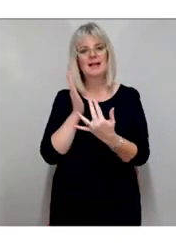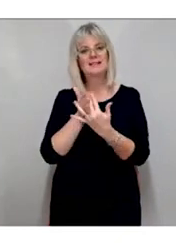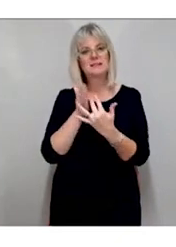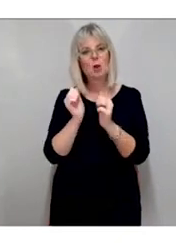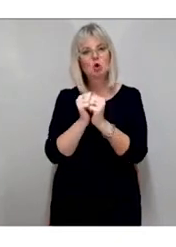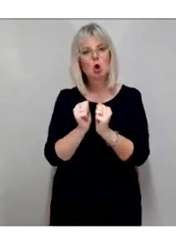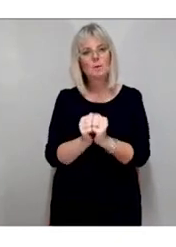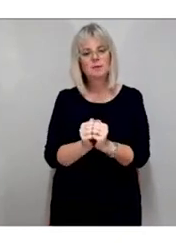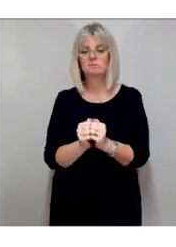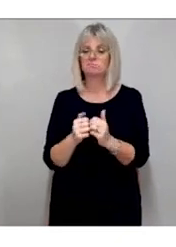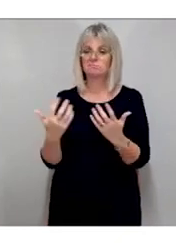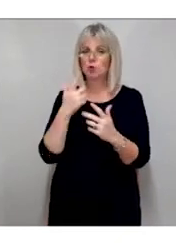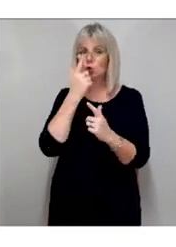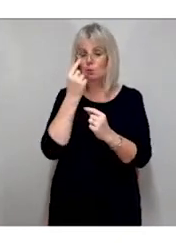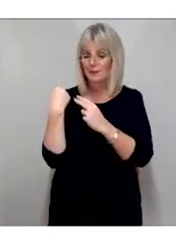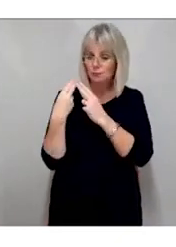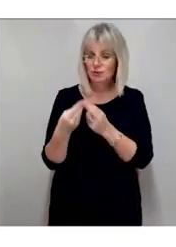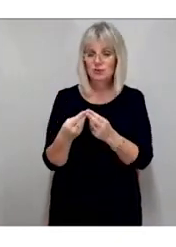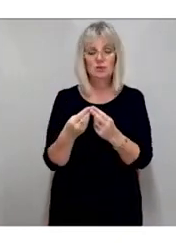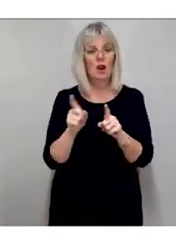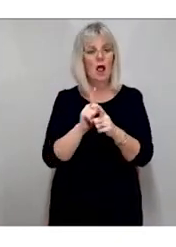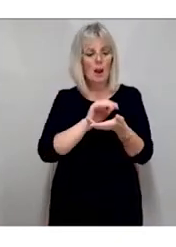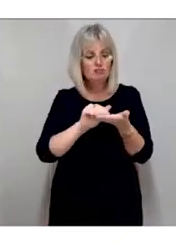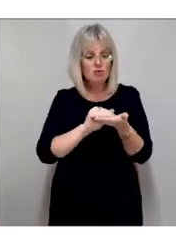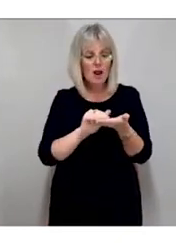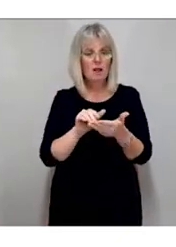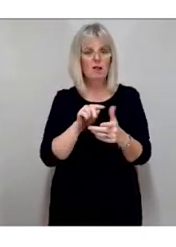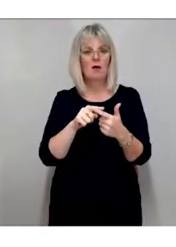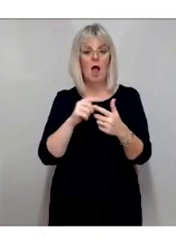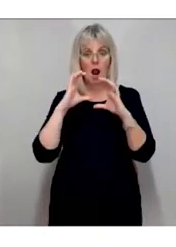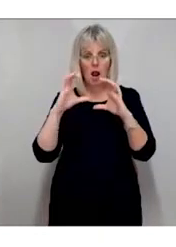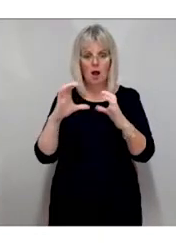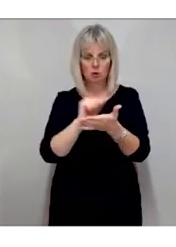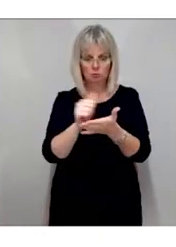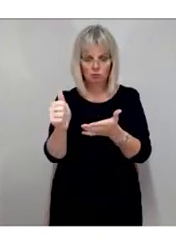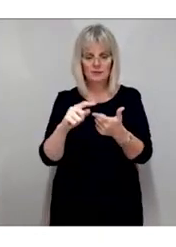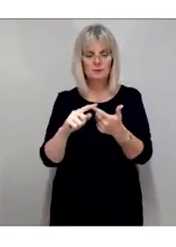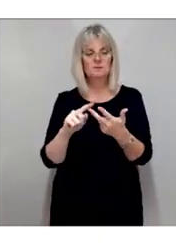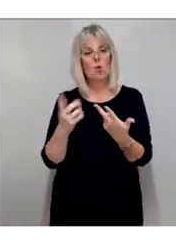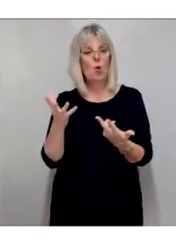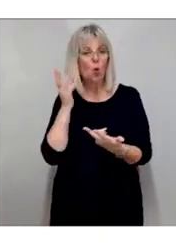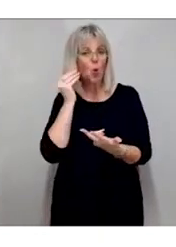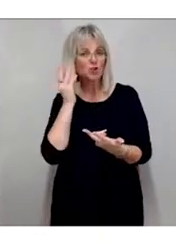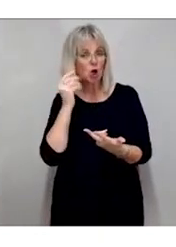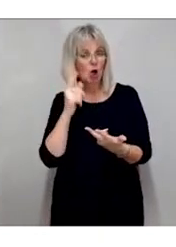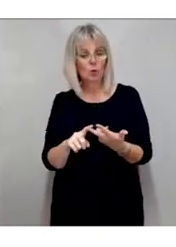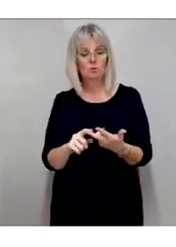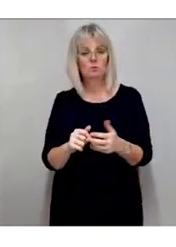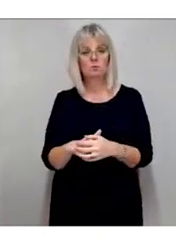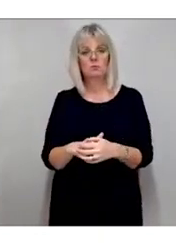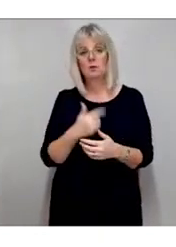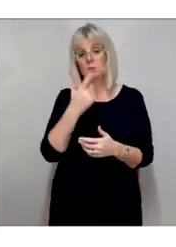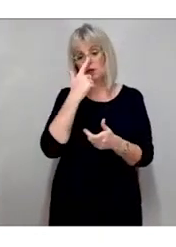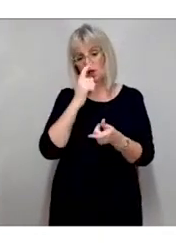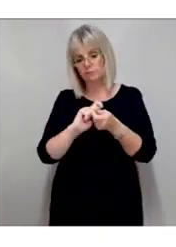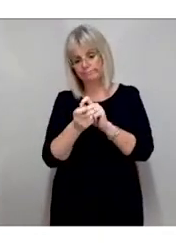formats such as Braille, large print and audio, as well as digital formats like PDF, HTML and